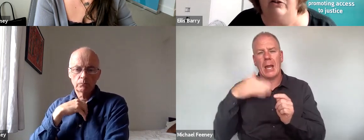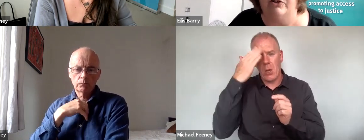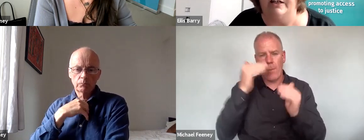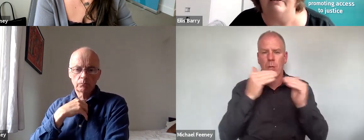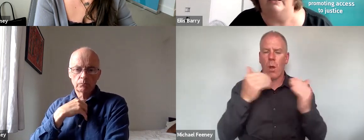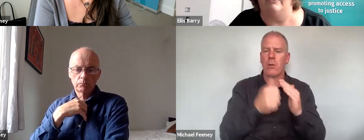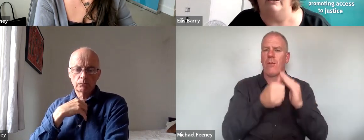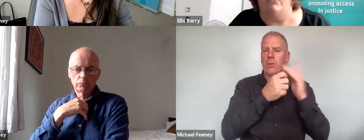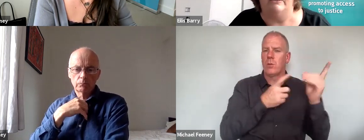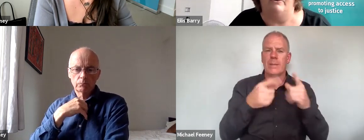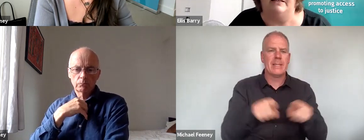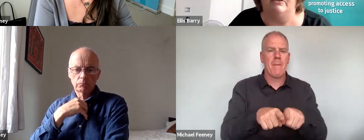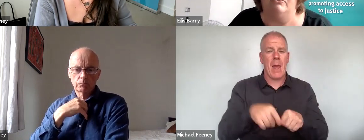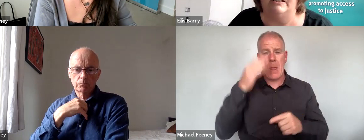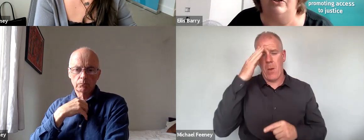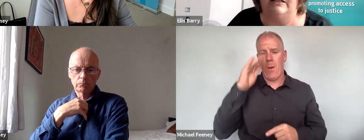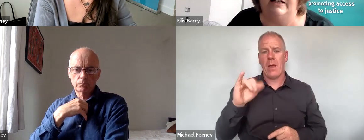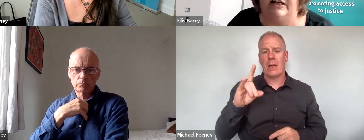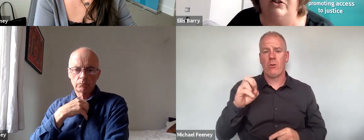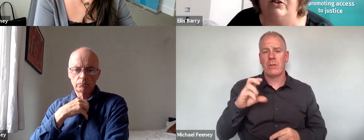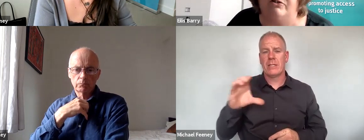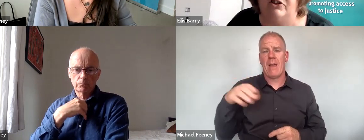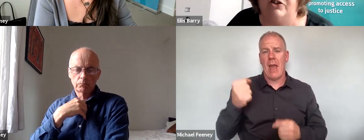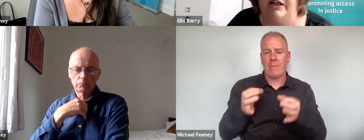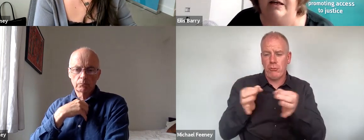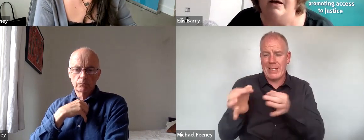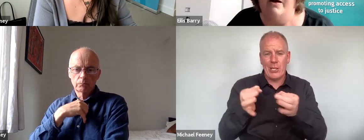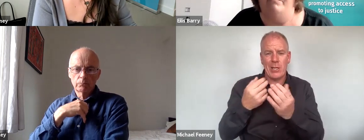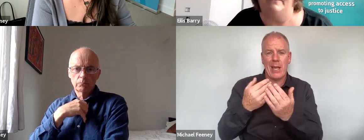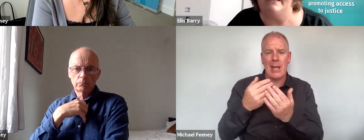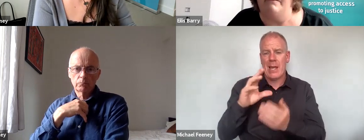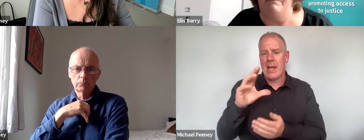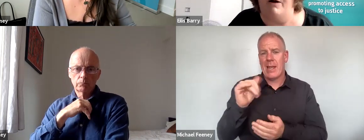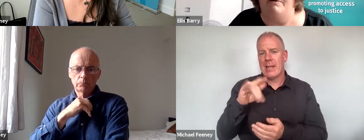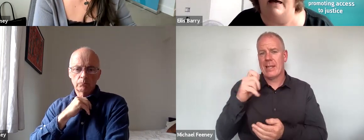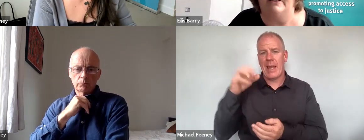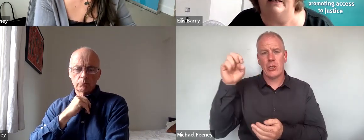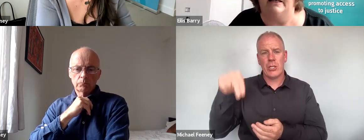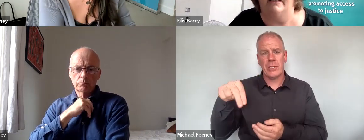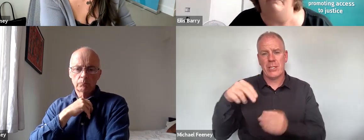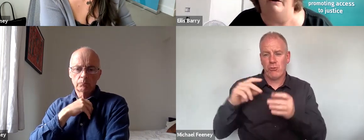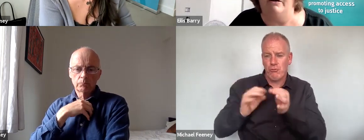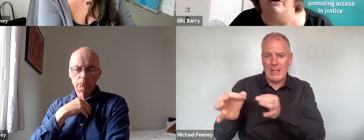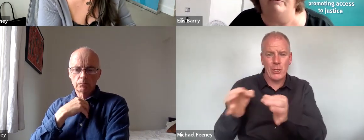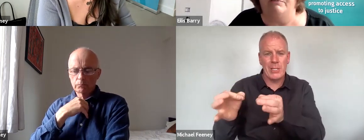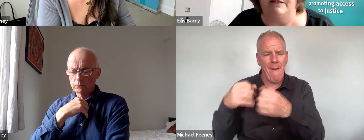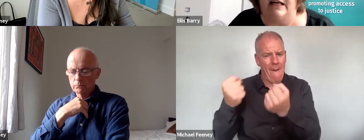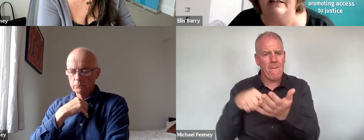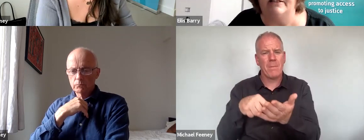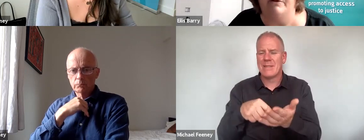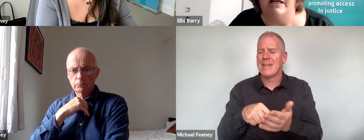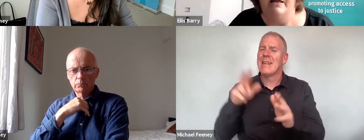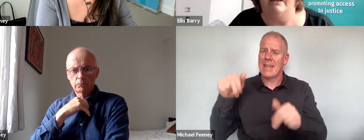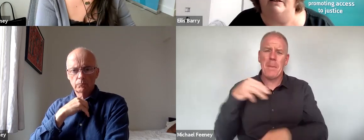and I understand that IRIC also has a strategic litigation strategy. But this can be problematic. It can be very uncomfortable